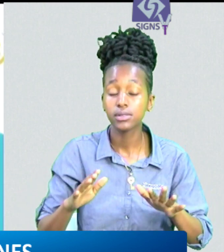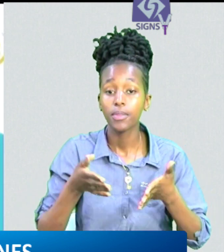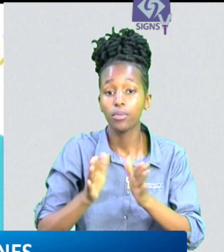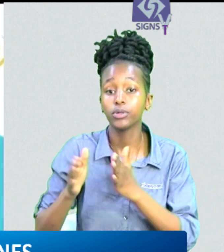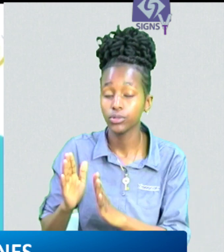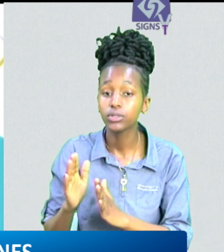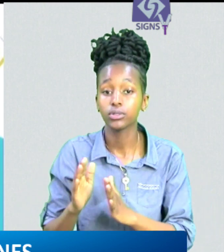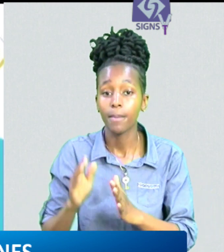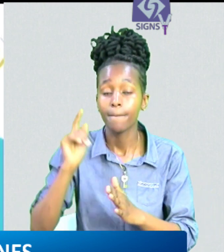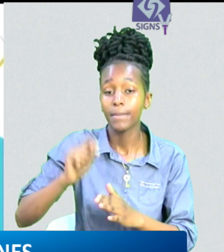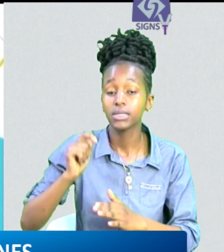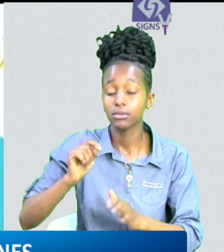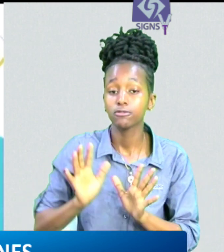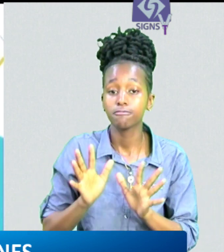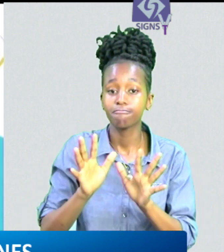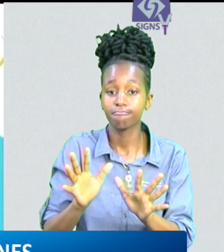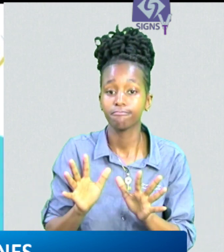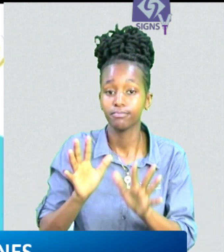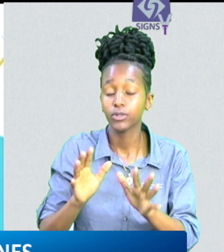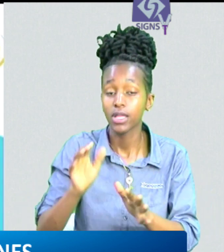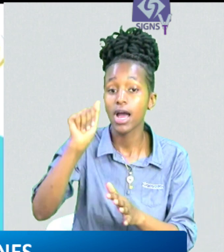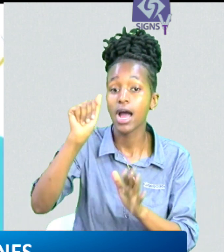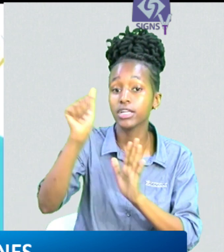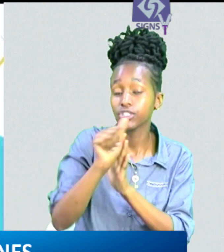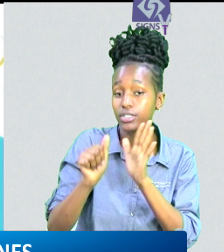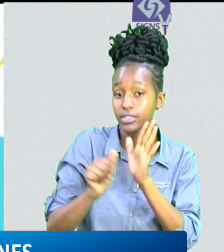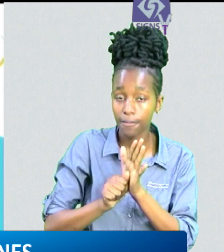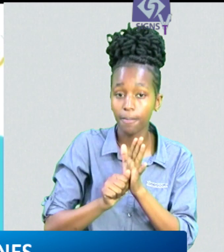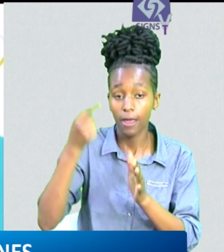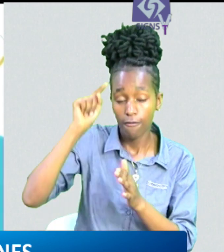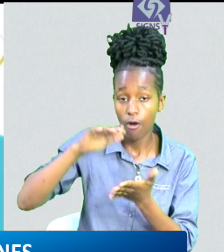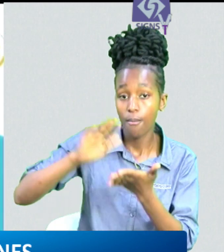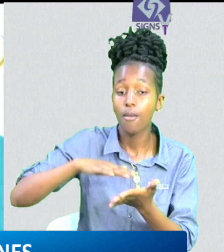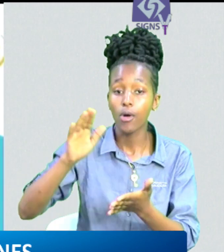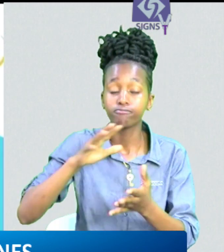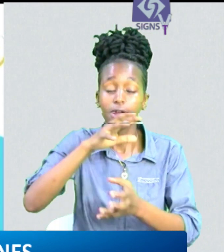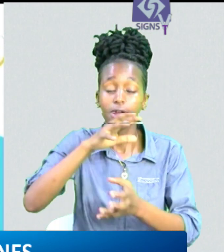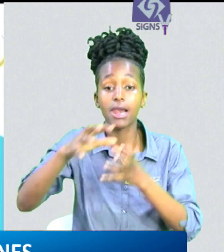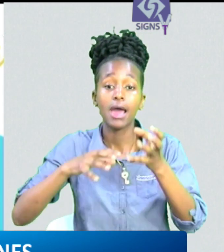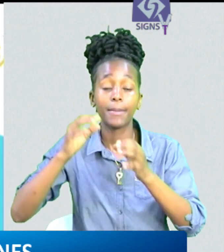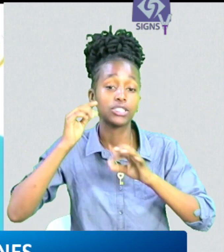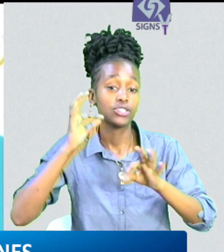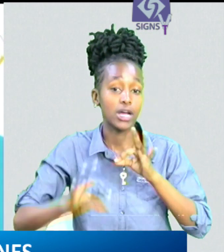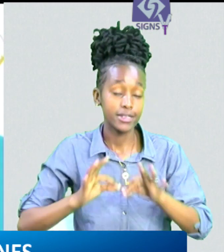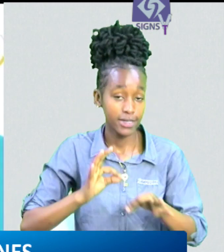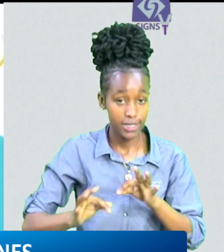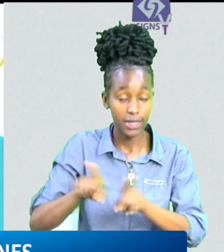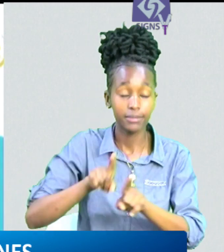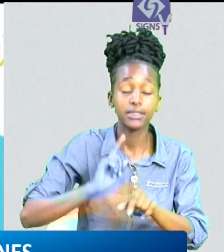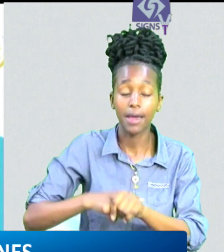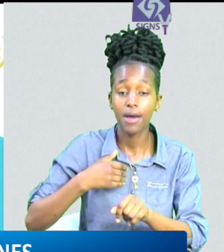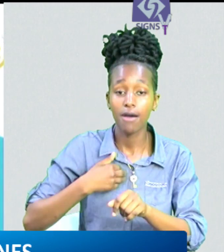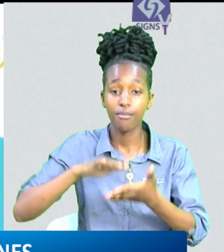in order to push forward its own agenda for more climate justice for more concrete